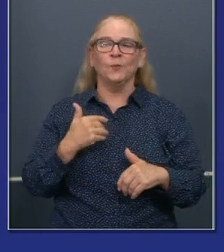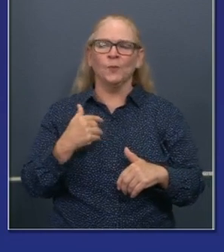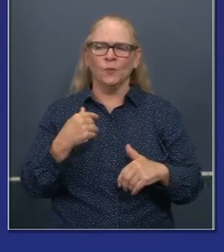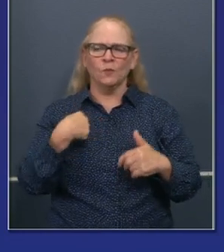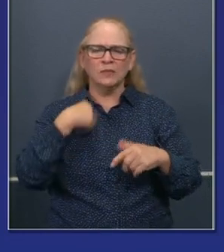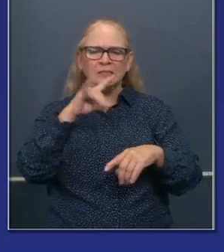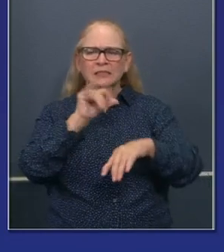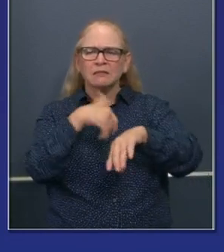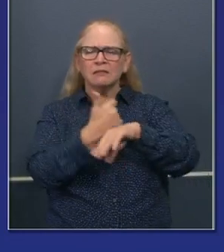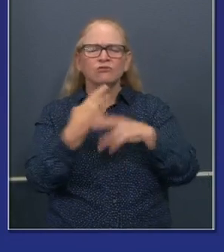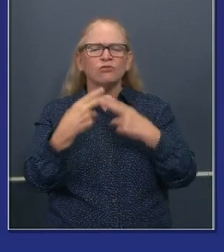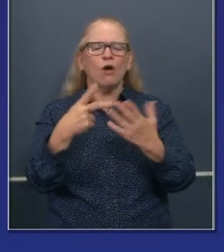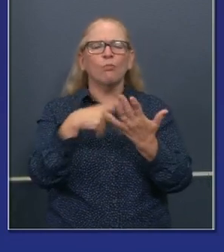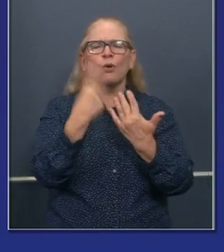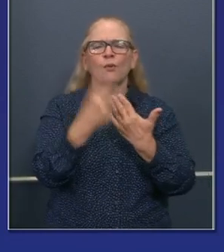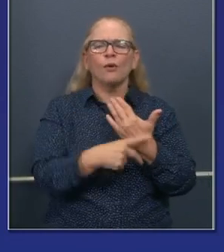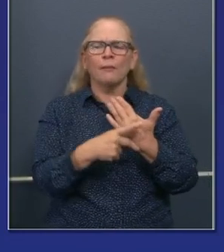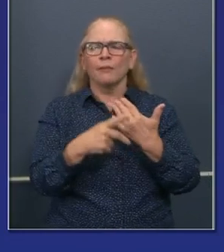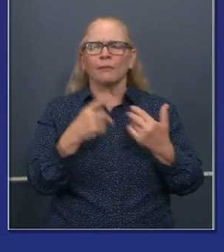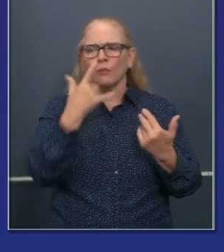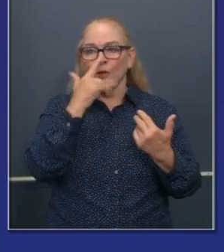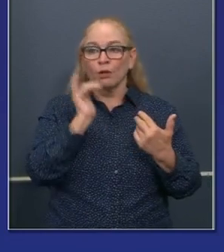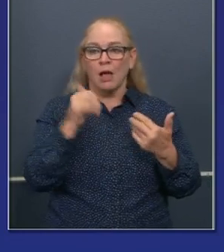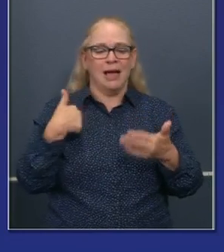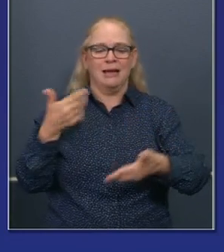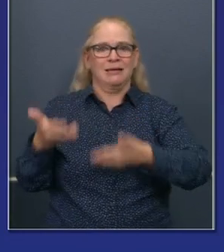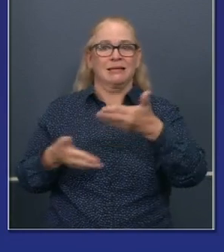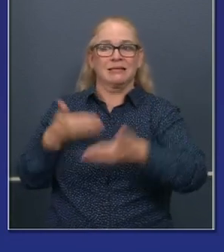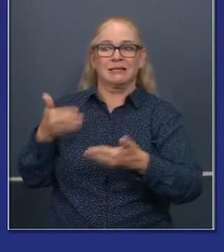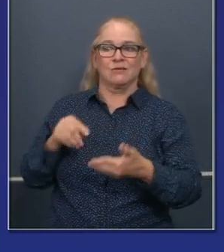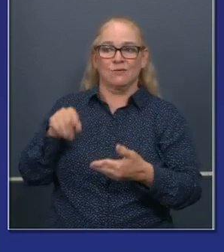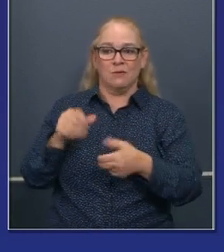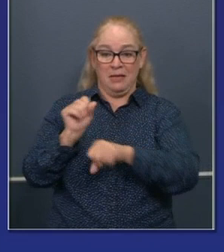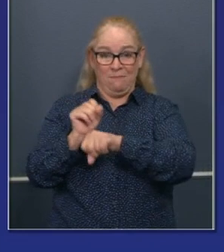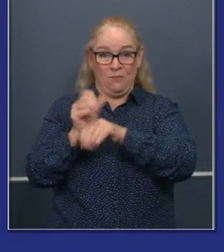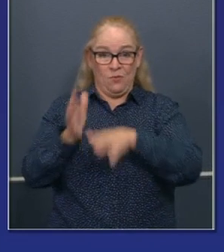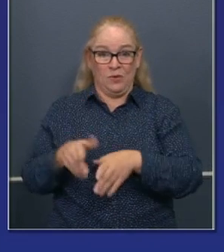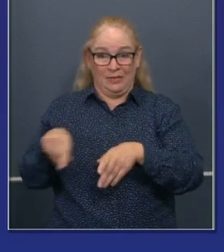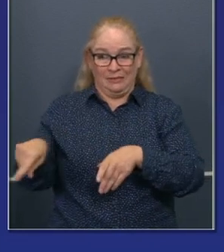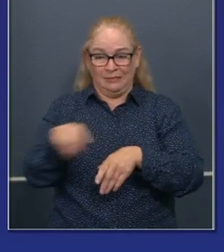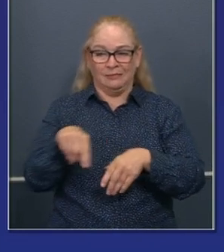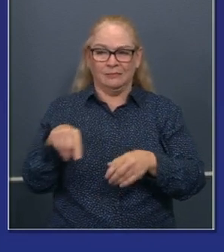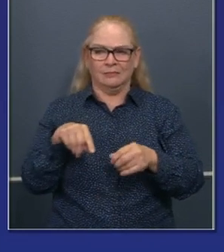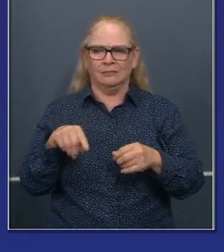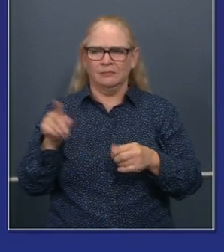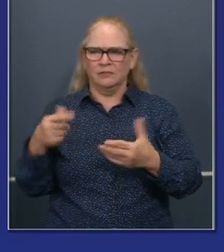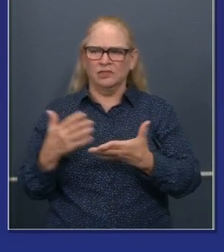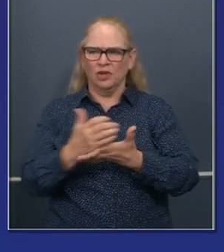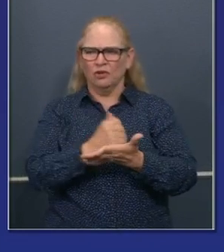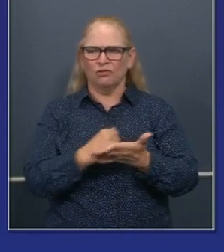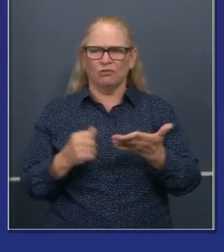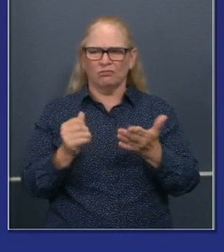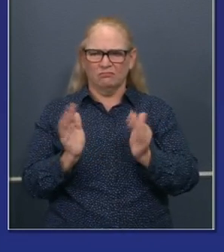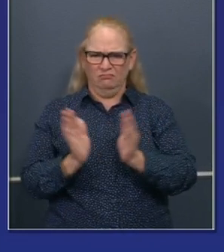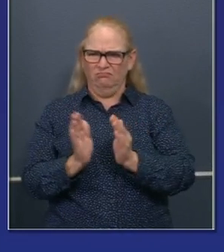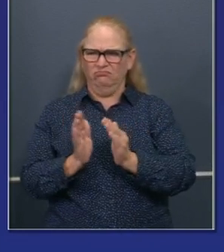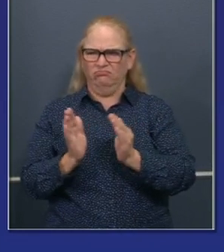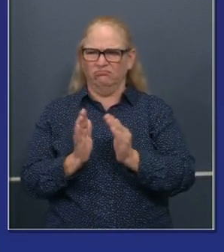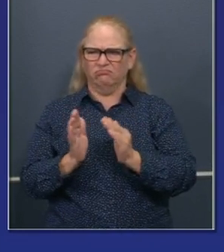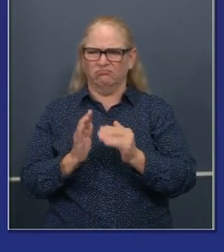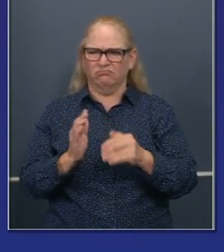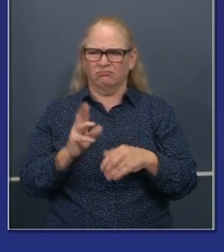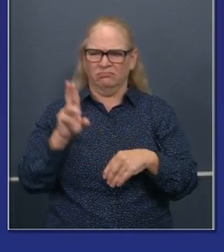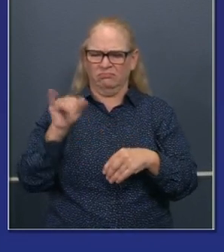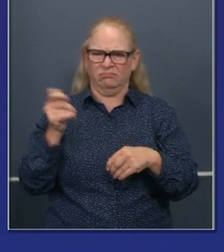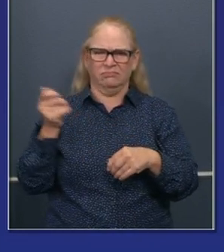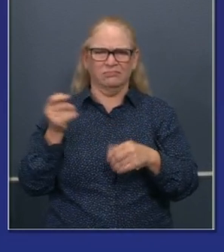where we were able to hire employees. Many were getting actually less than they would, uh, being on unemployment insurance, but